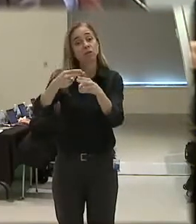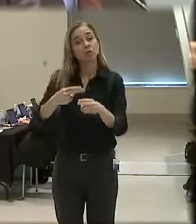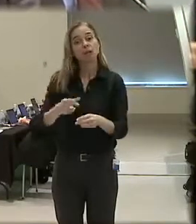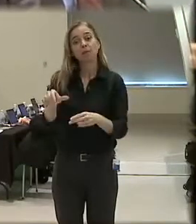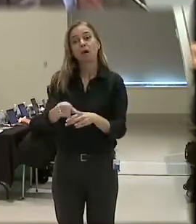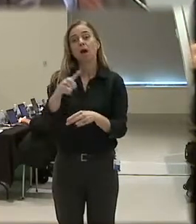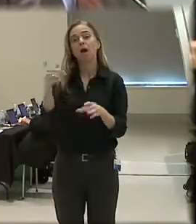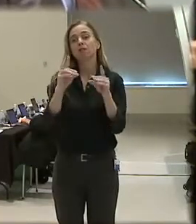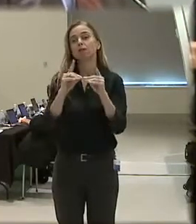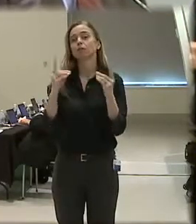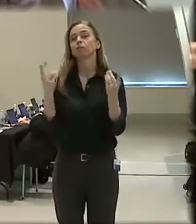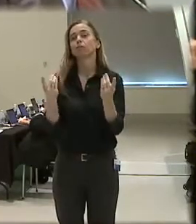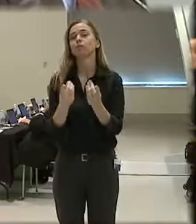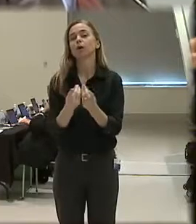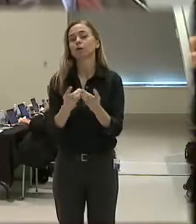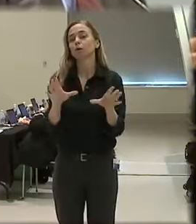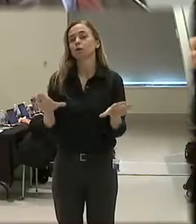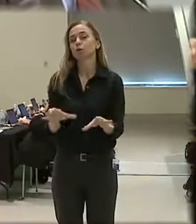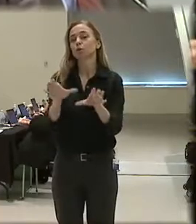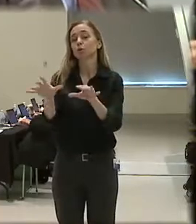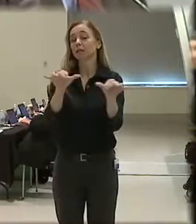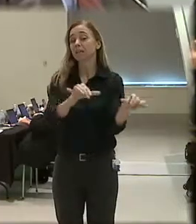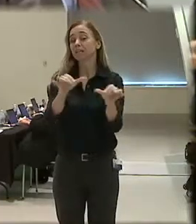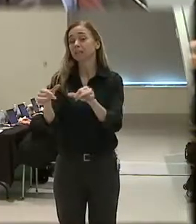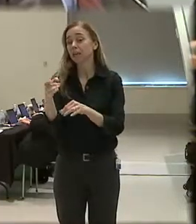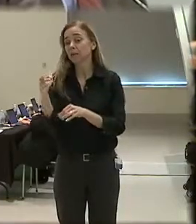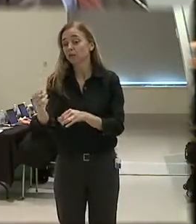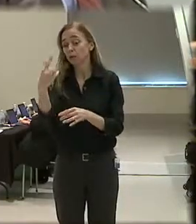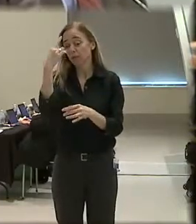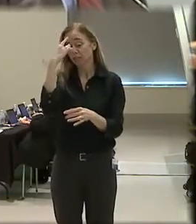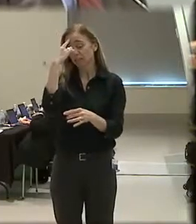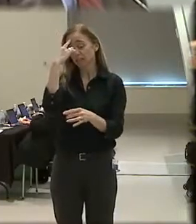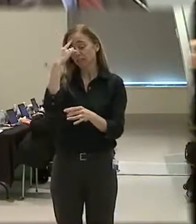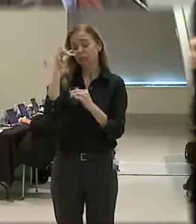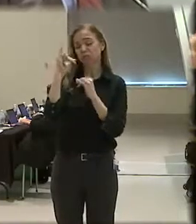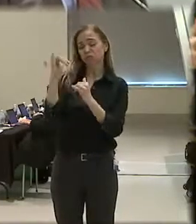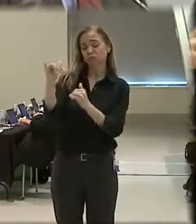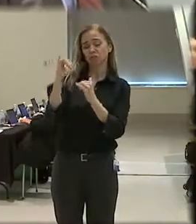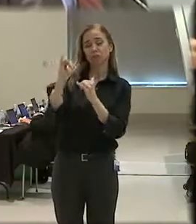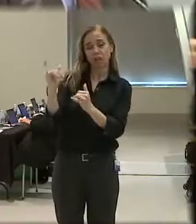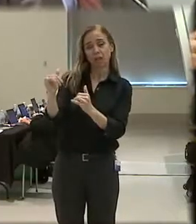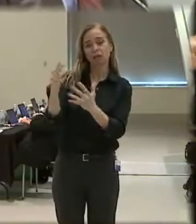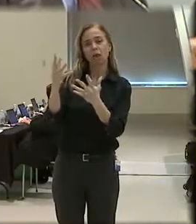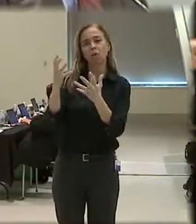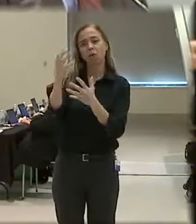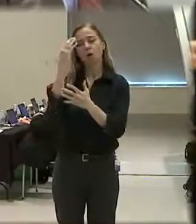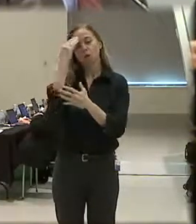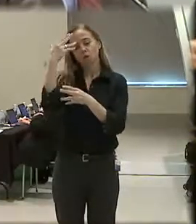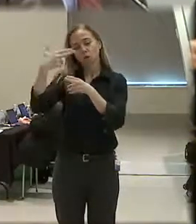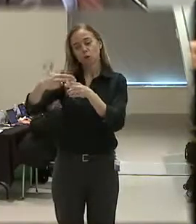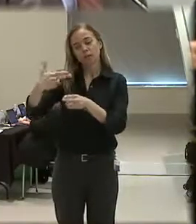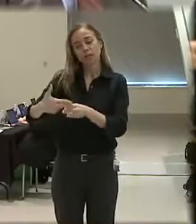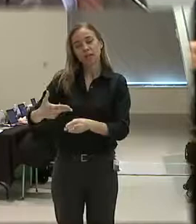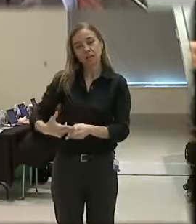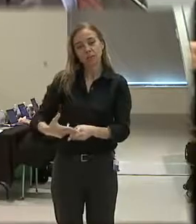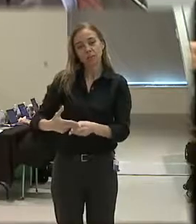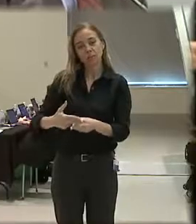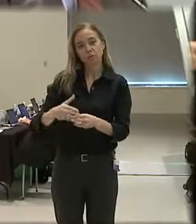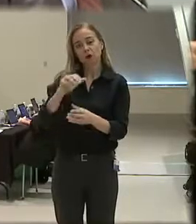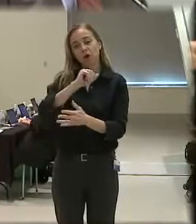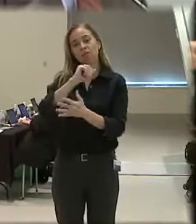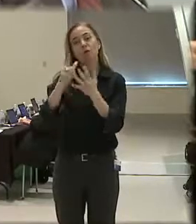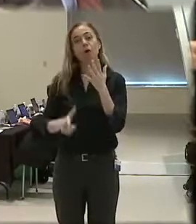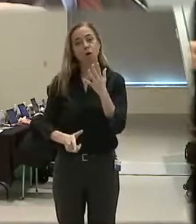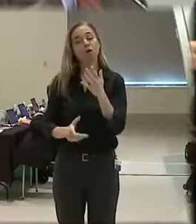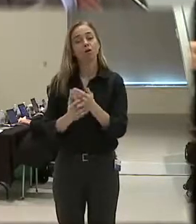departments that are doing it the way you're doing it and thinking about it the way you're thinking about it? I just want to know the names of all of you, if you